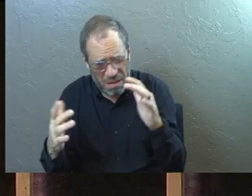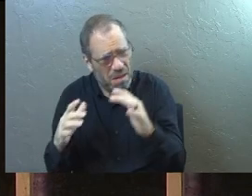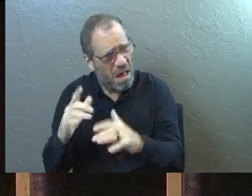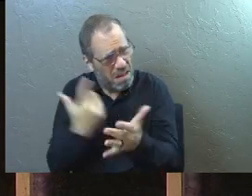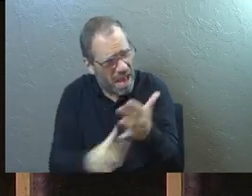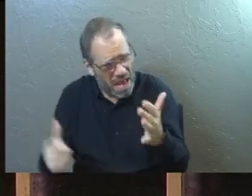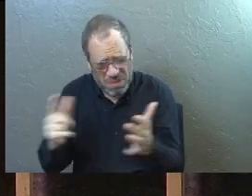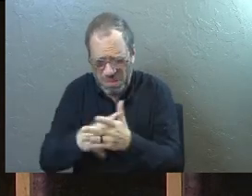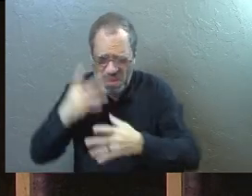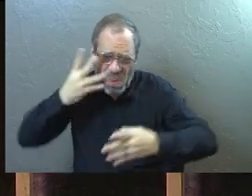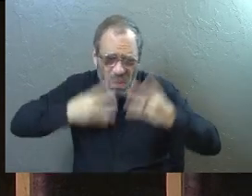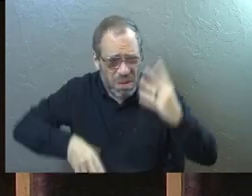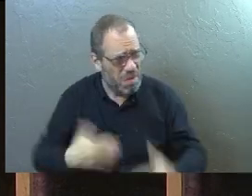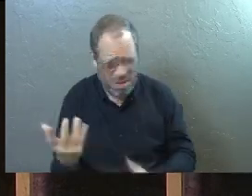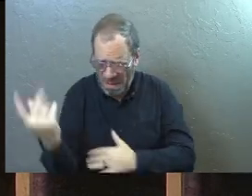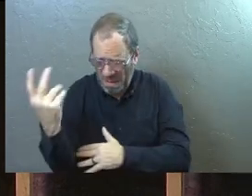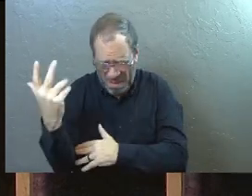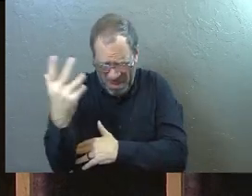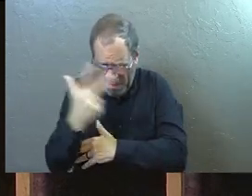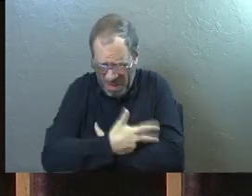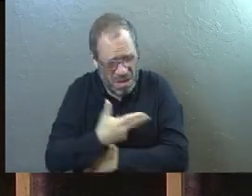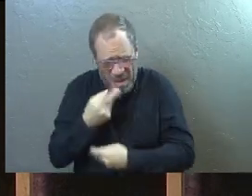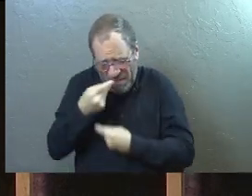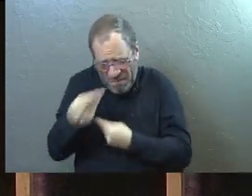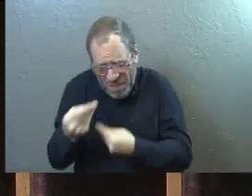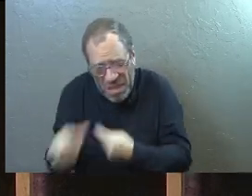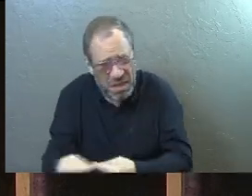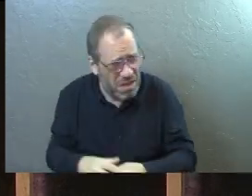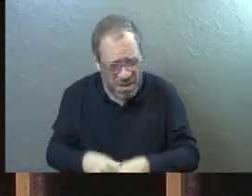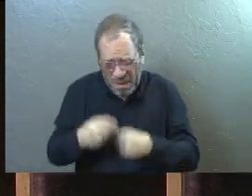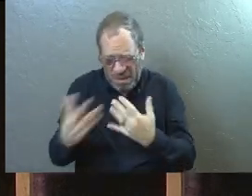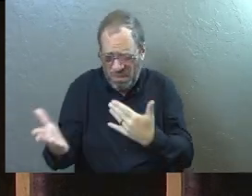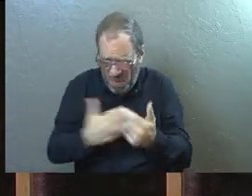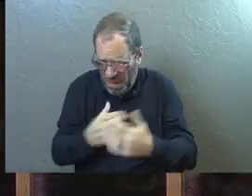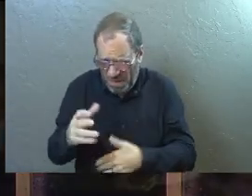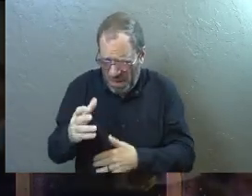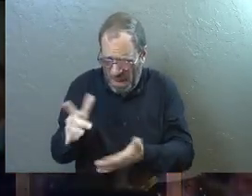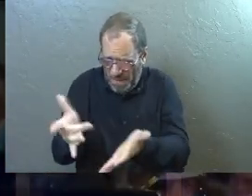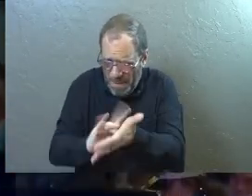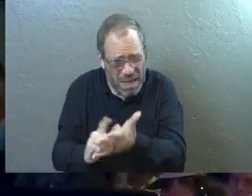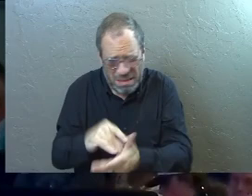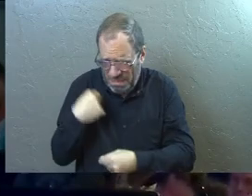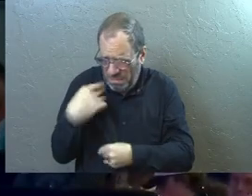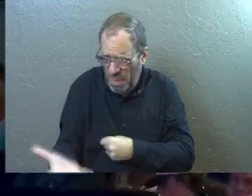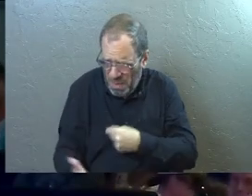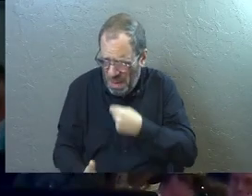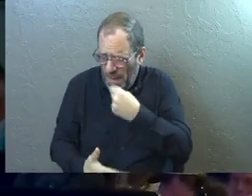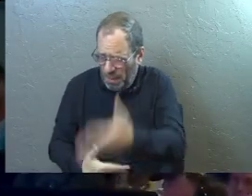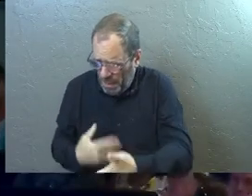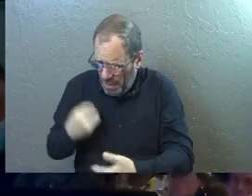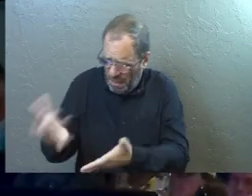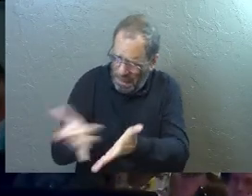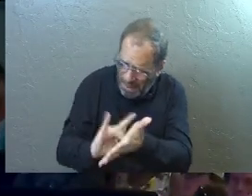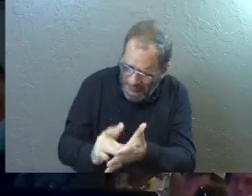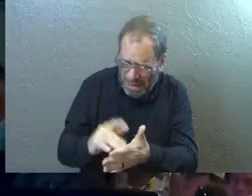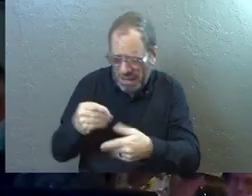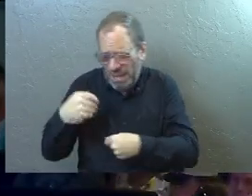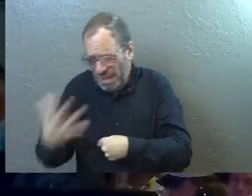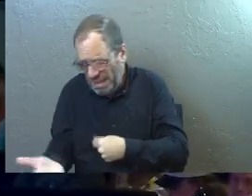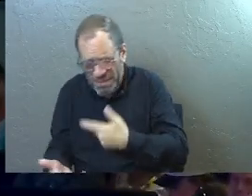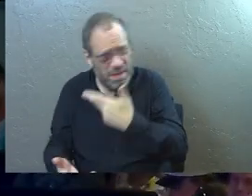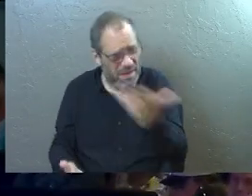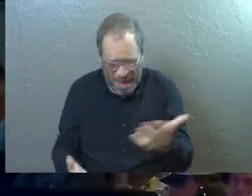for days. We were feeding him and giving him whatever medications that we, that we knew of and that we